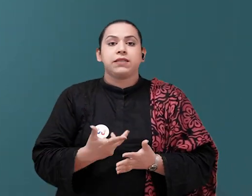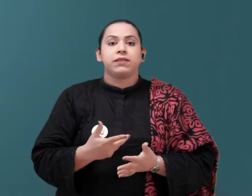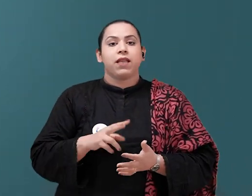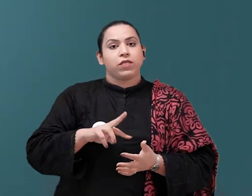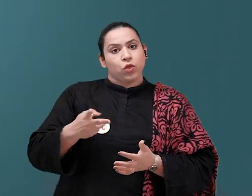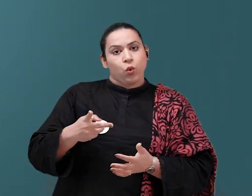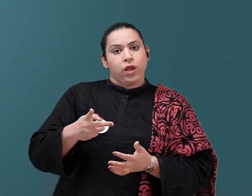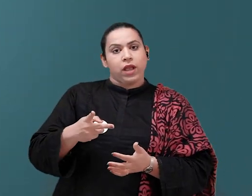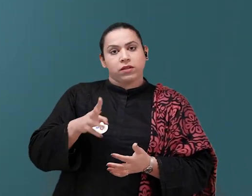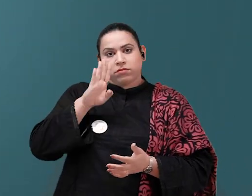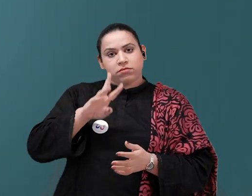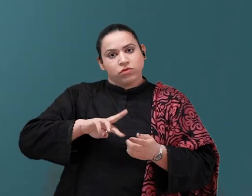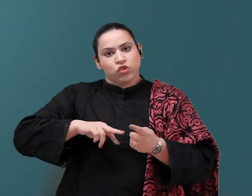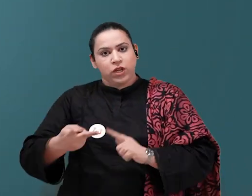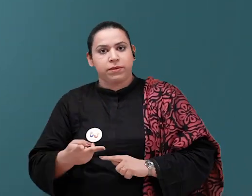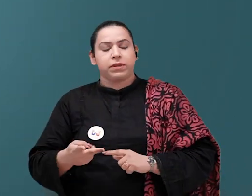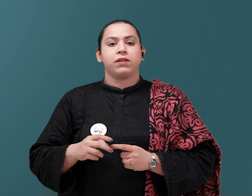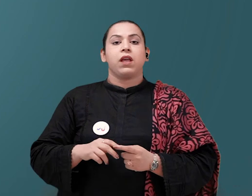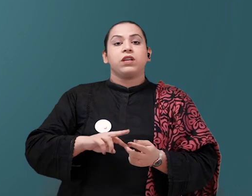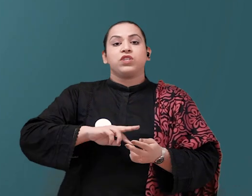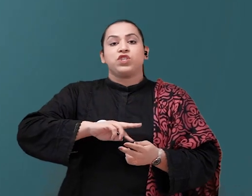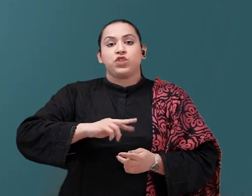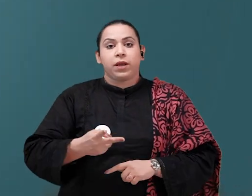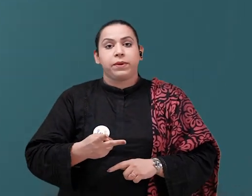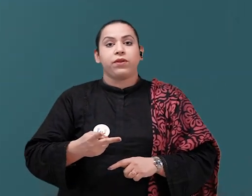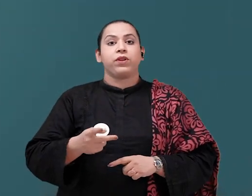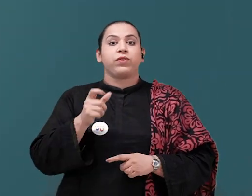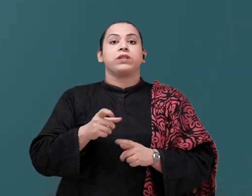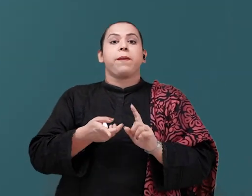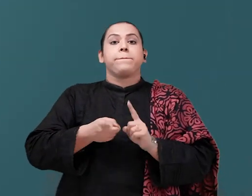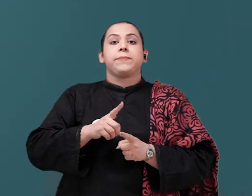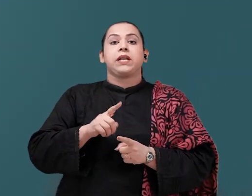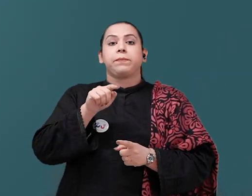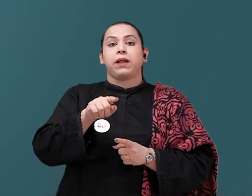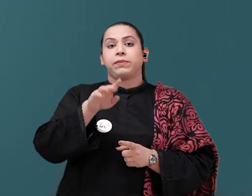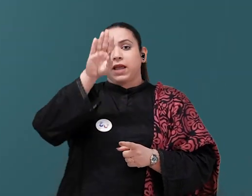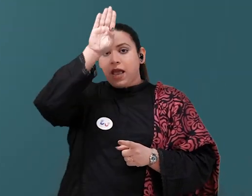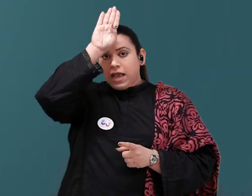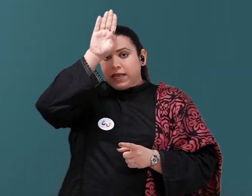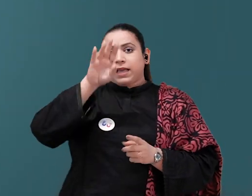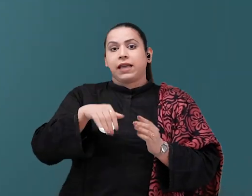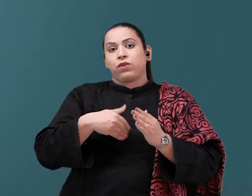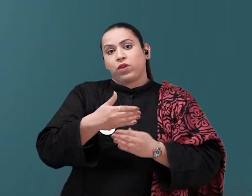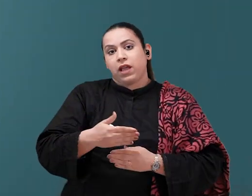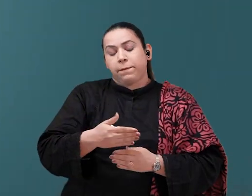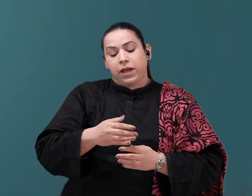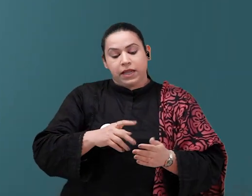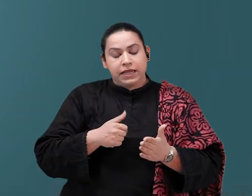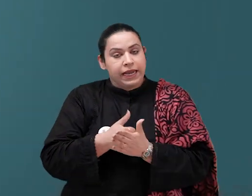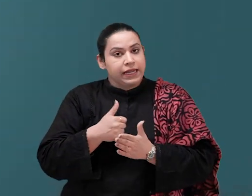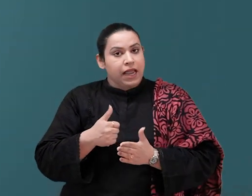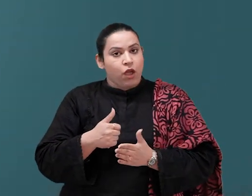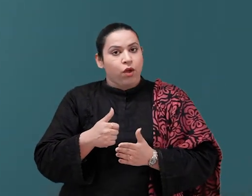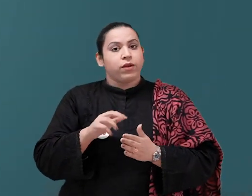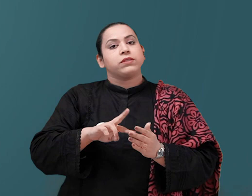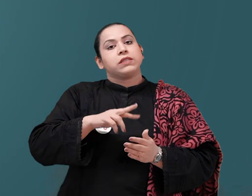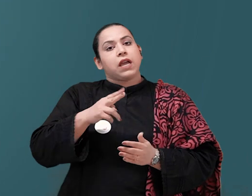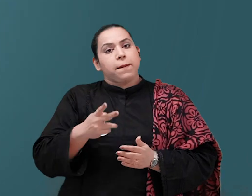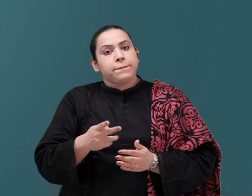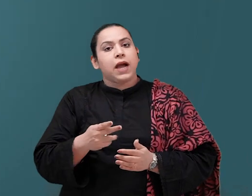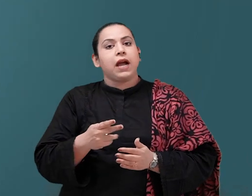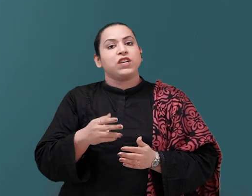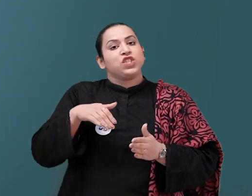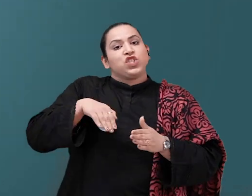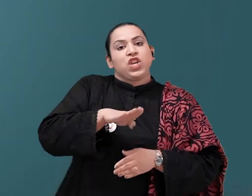other place to go. So, that's how the game ends. With the checkmate. Chess has to start in